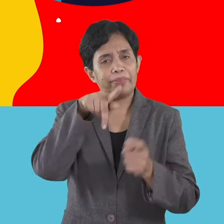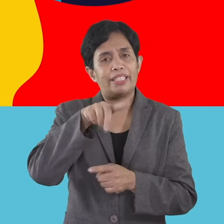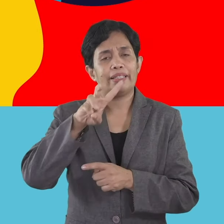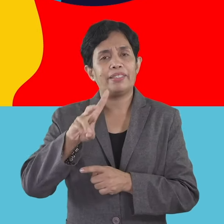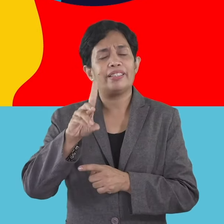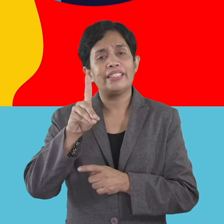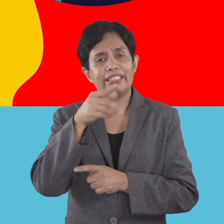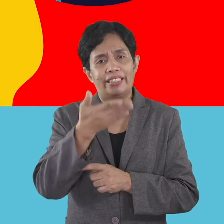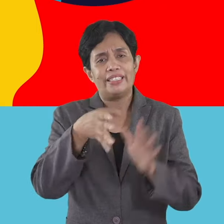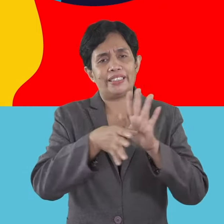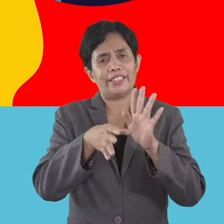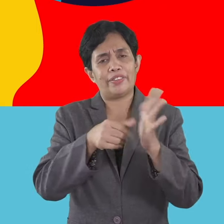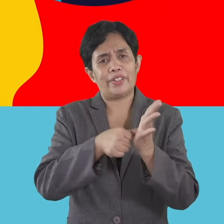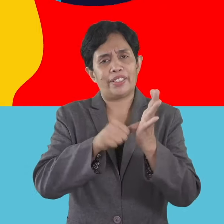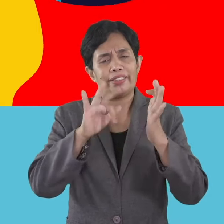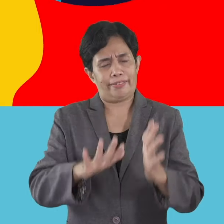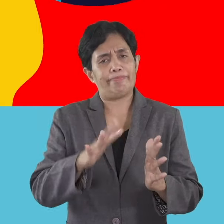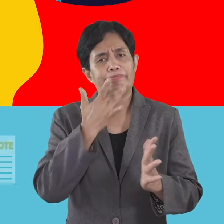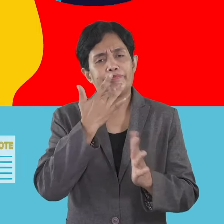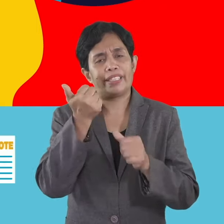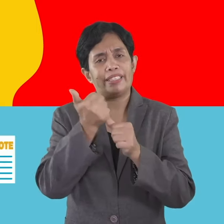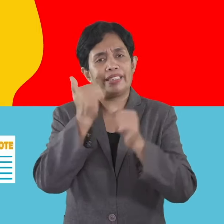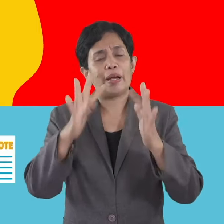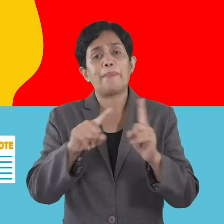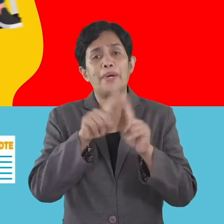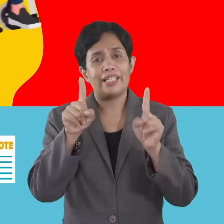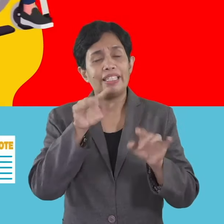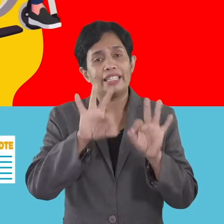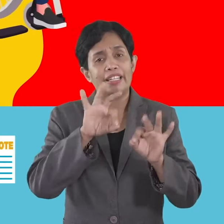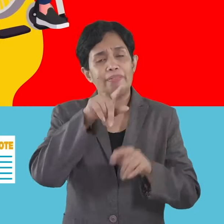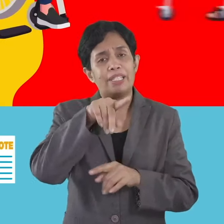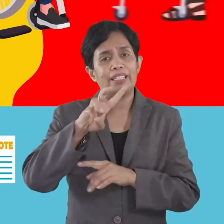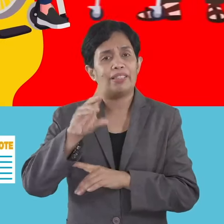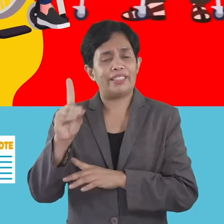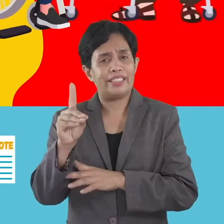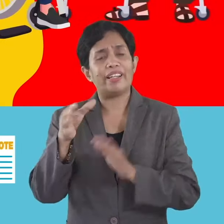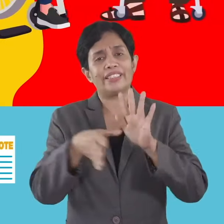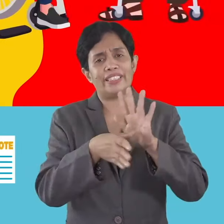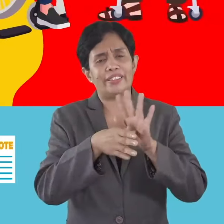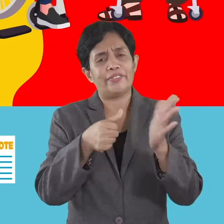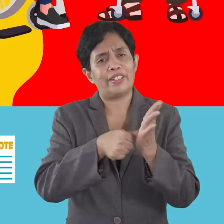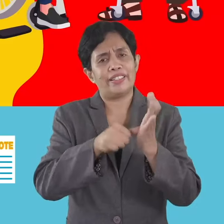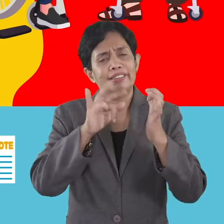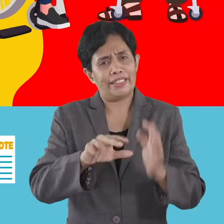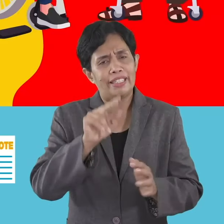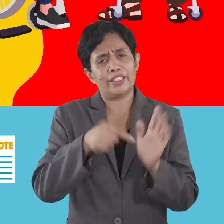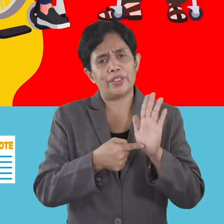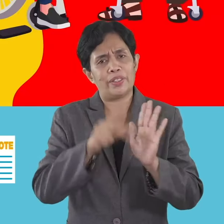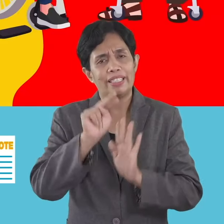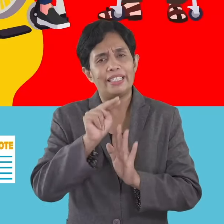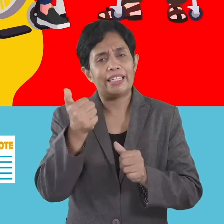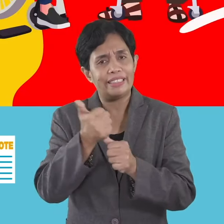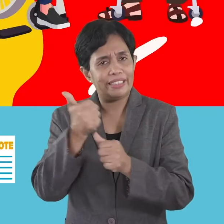PWD or senior voter is the preferred assister. However, if a PWD or senior voter manifestly